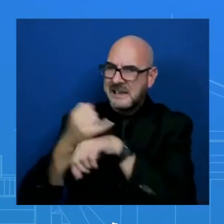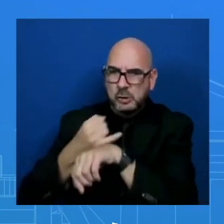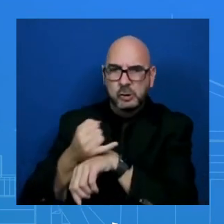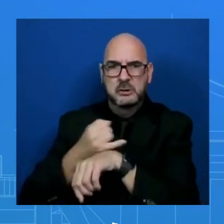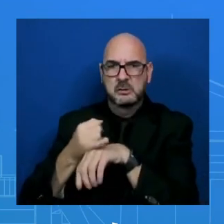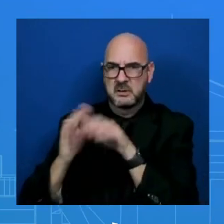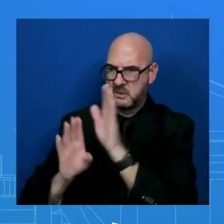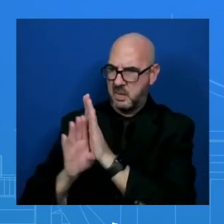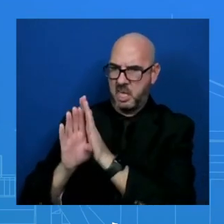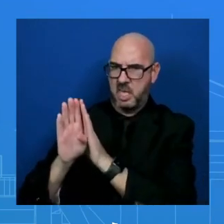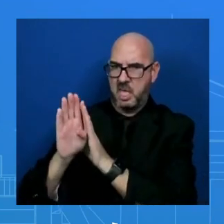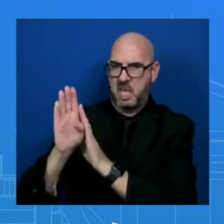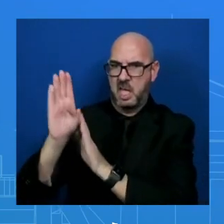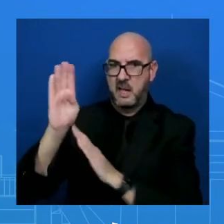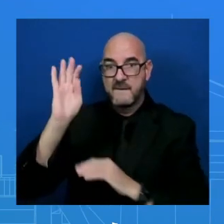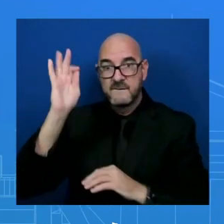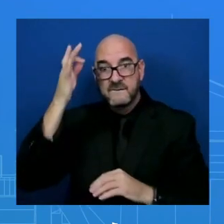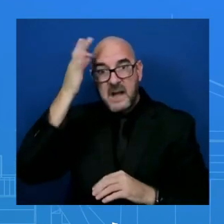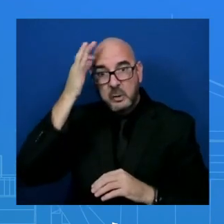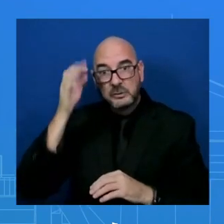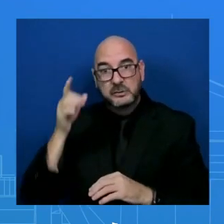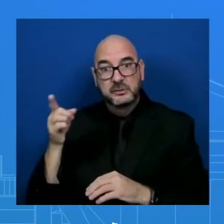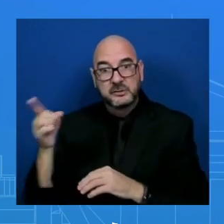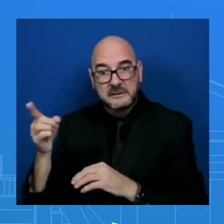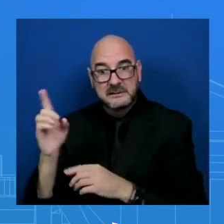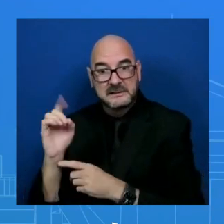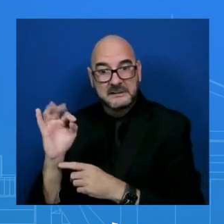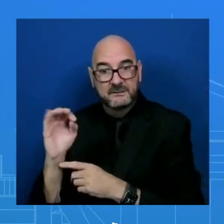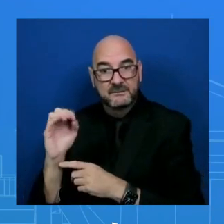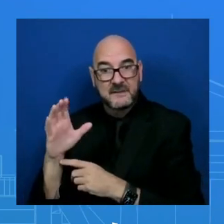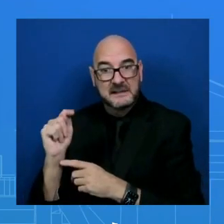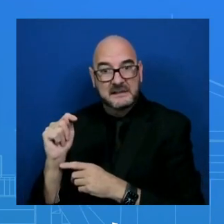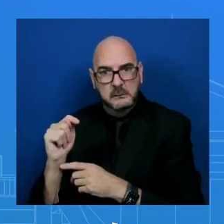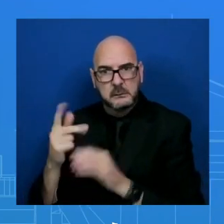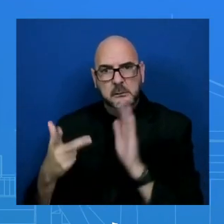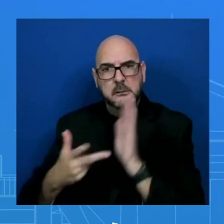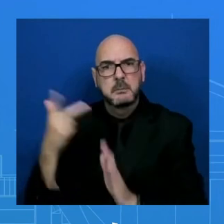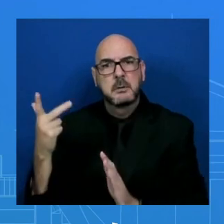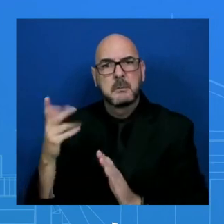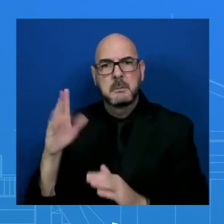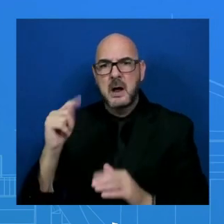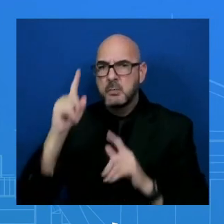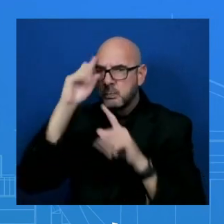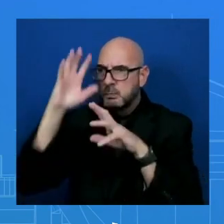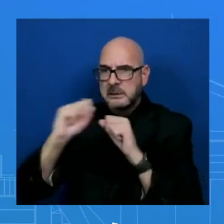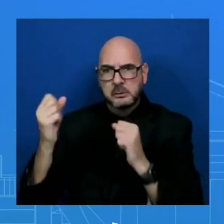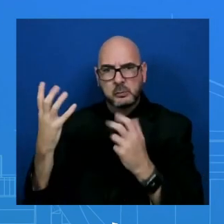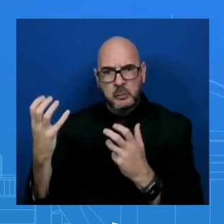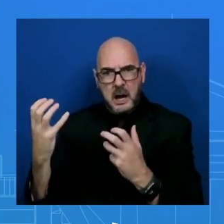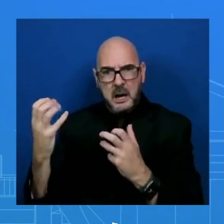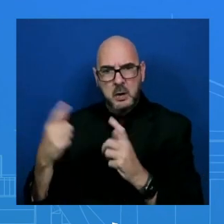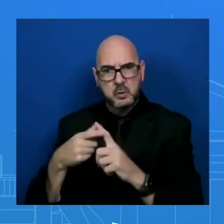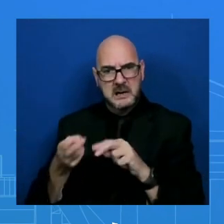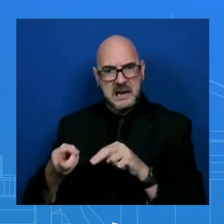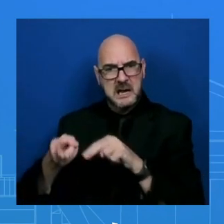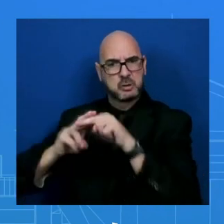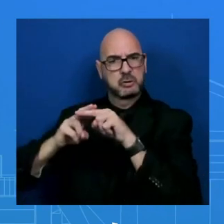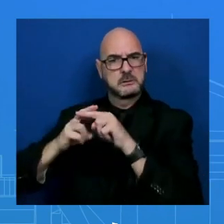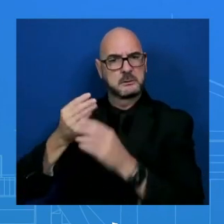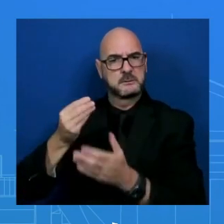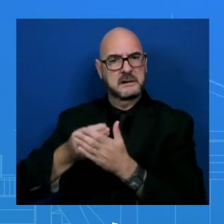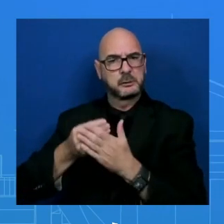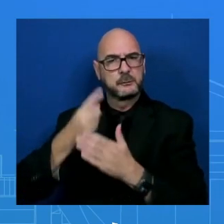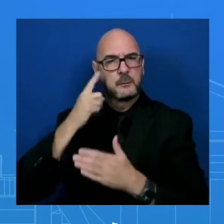President wants to increase funding to foreign nations through the World Bank. How is that fair to a citizen